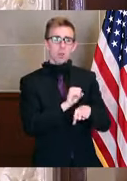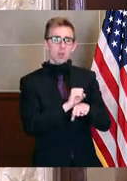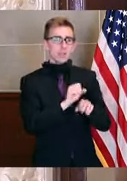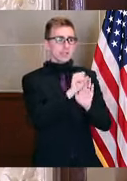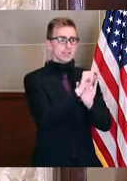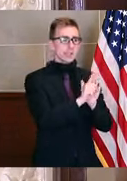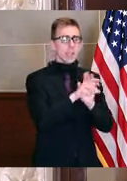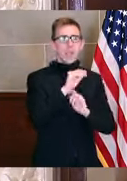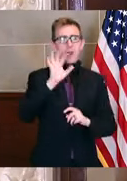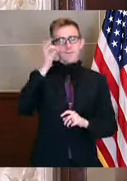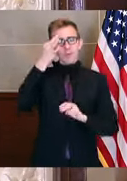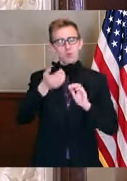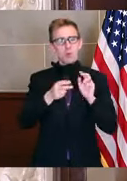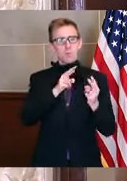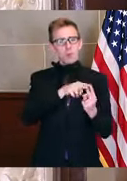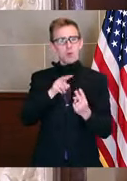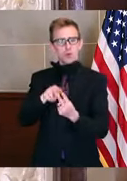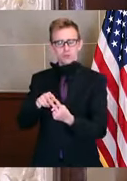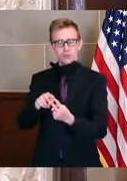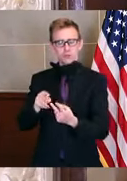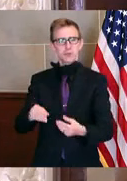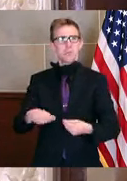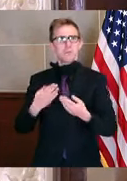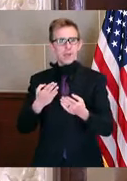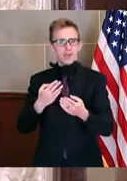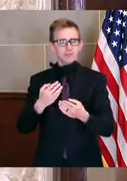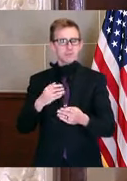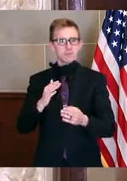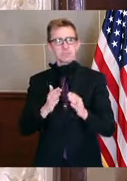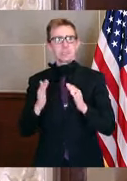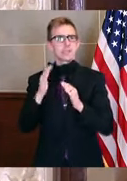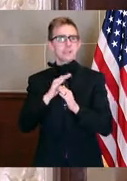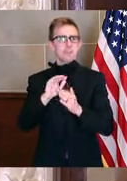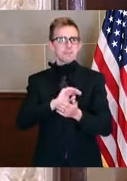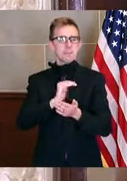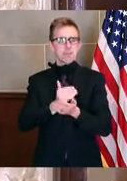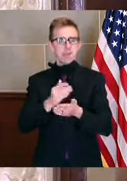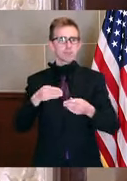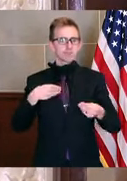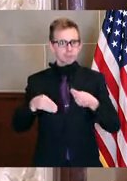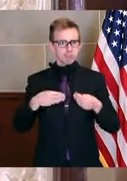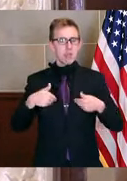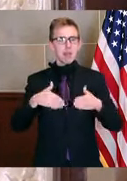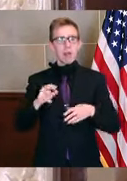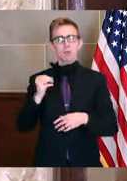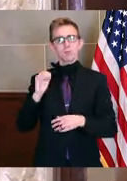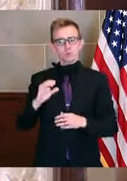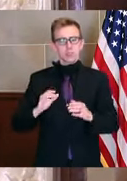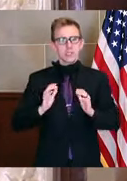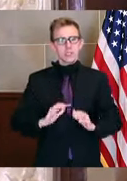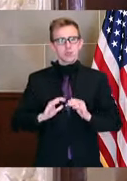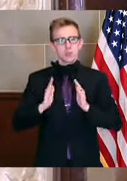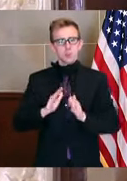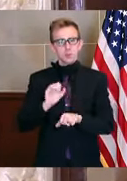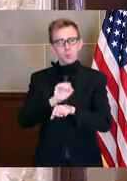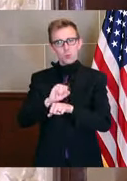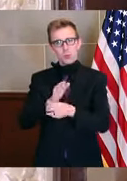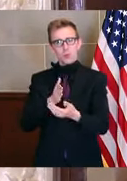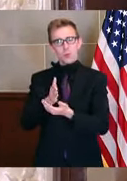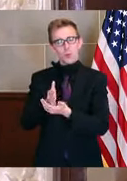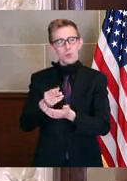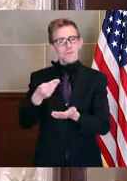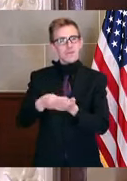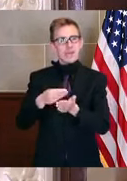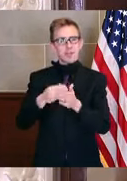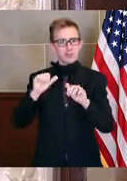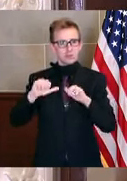federal partners to ensure that we continue to provide the greatest amount of latitude in helping Missouri consumers work through the many financial